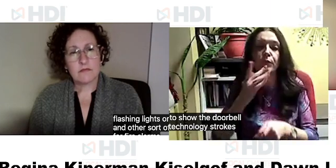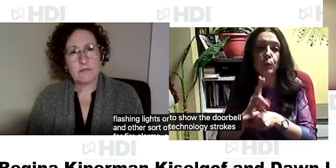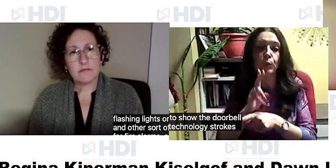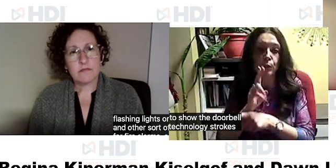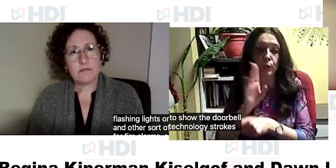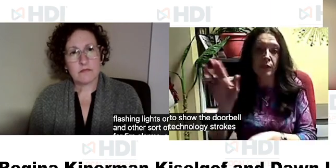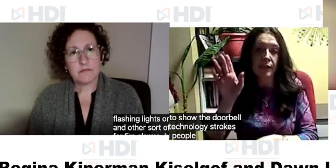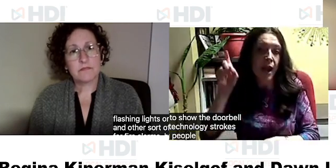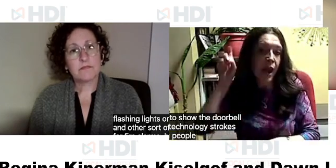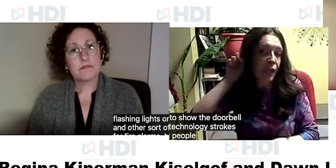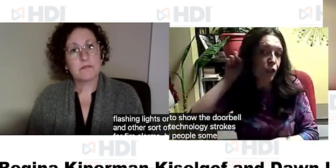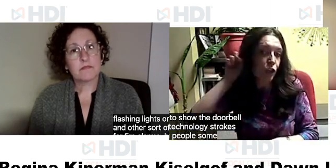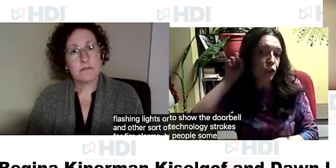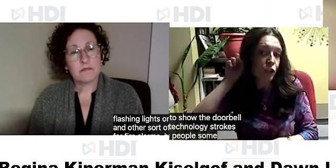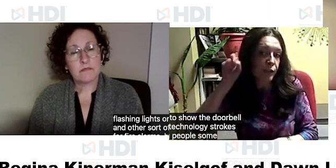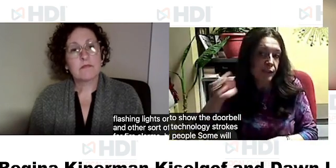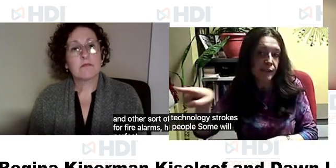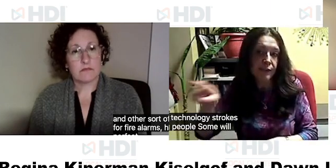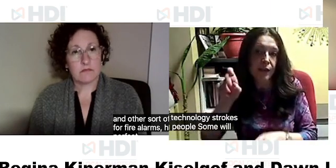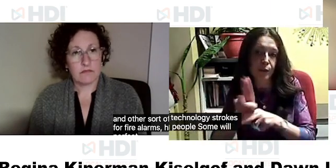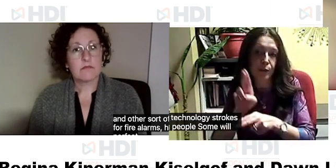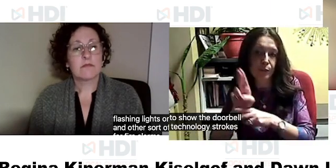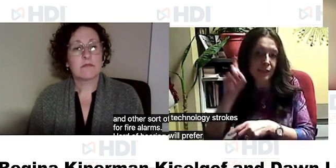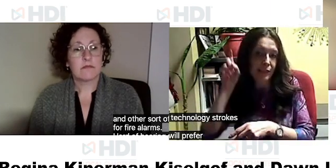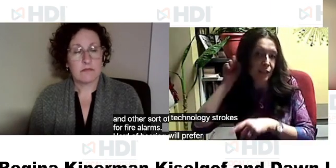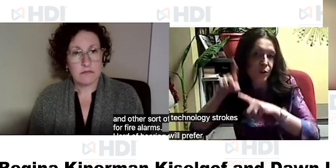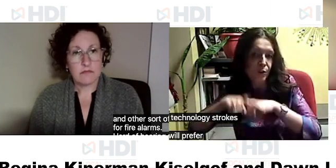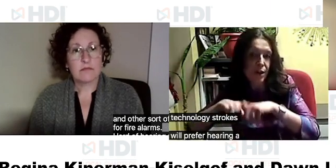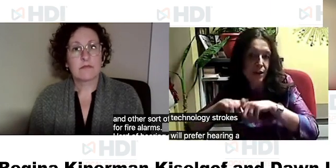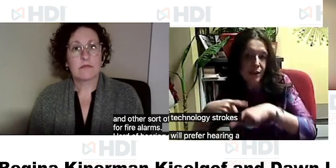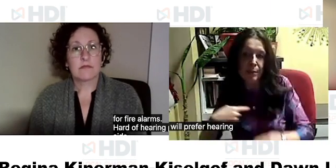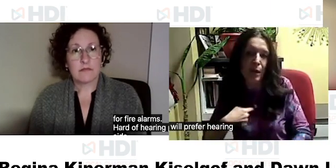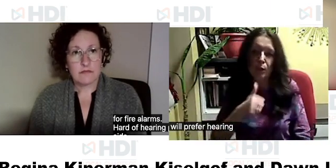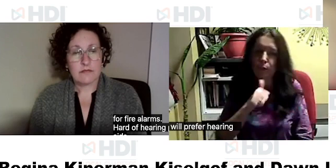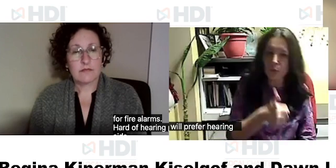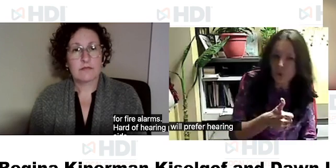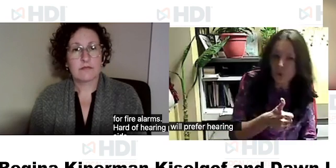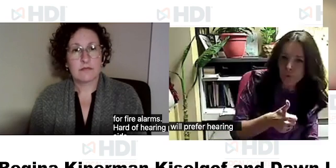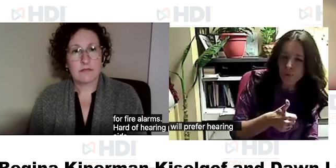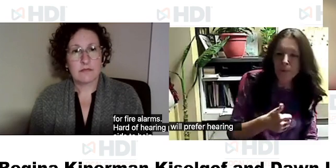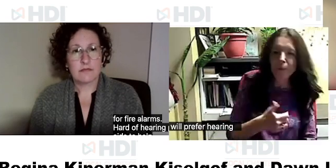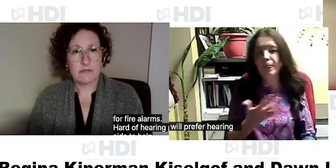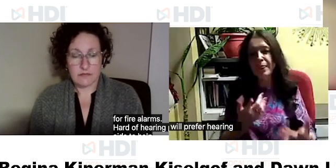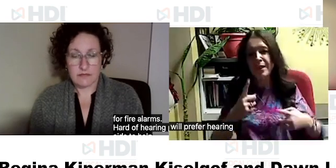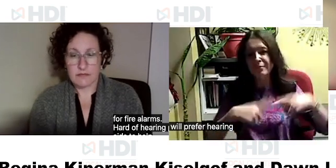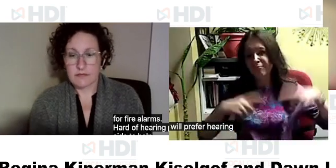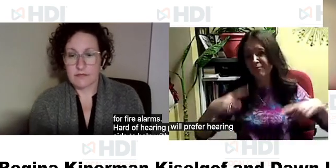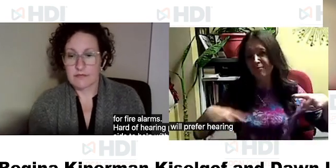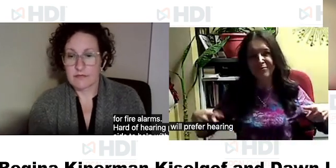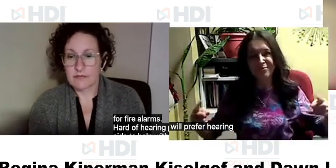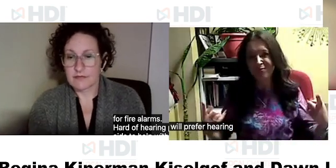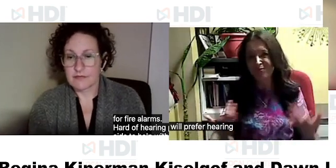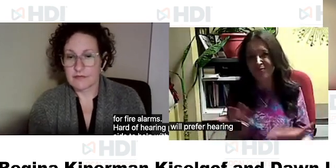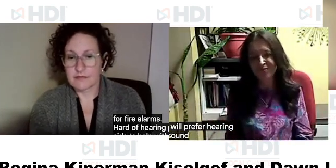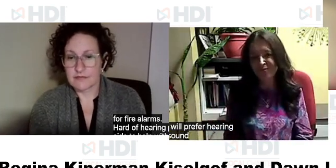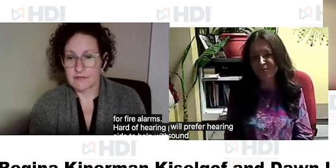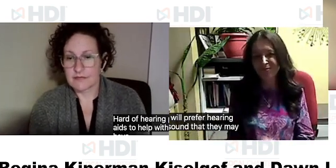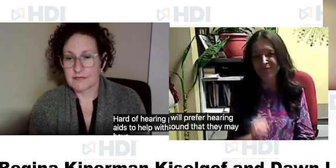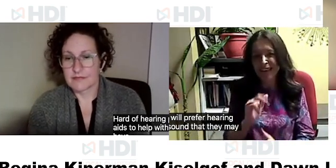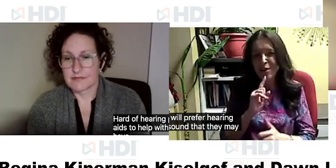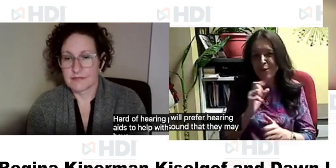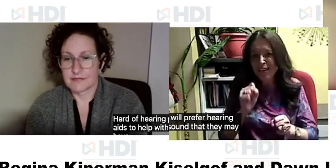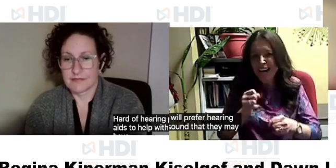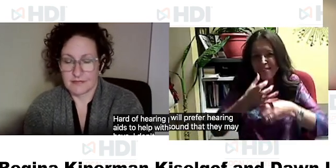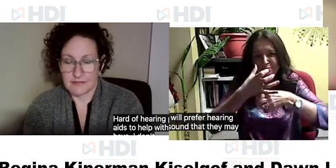of hearing people some will prefer hearing aids um to help with any residual sound that they may have